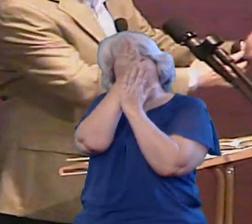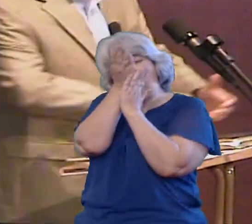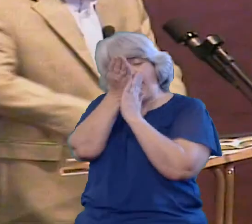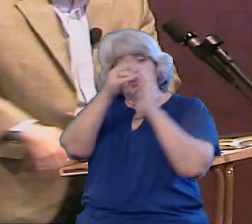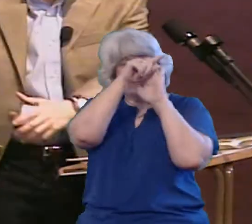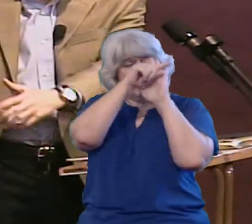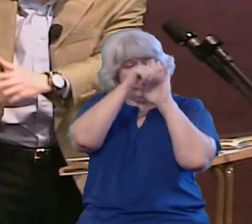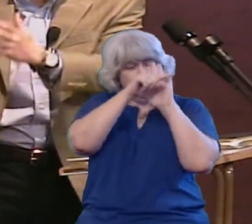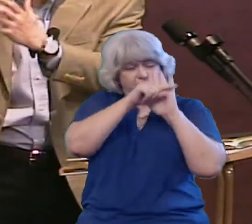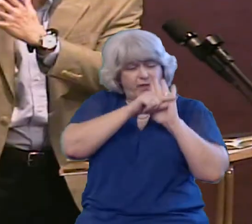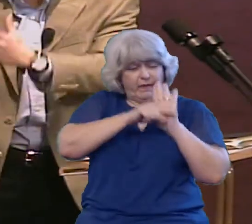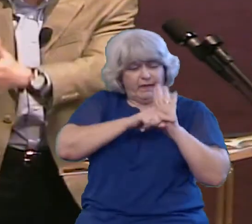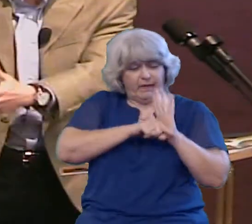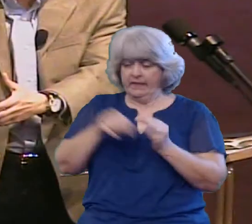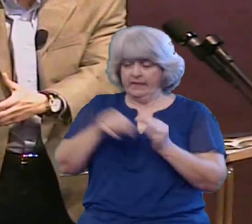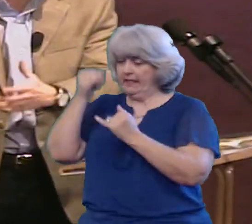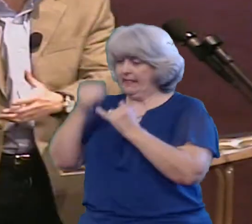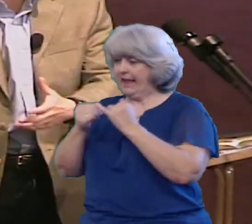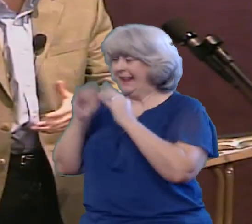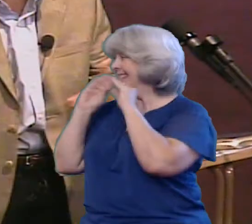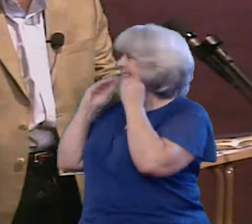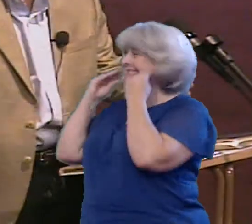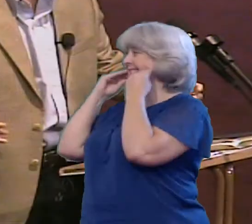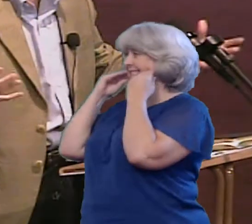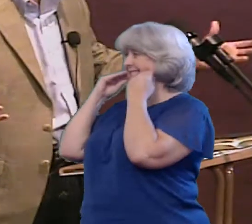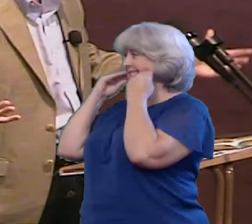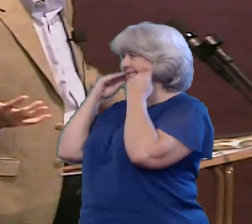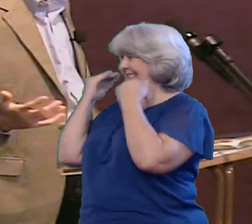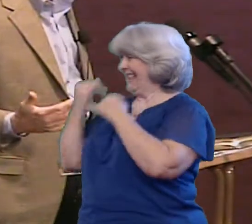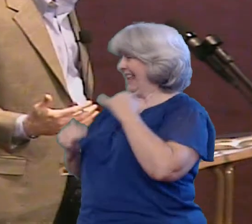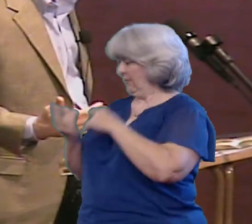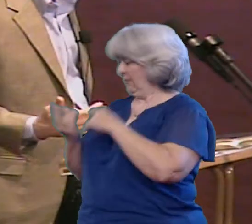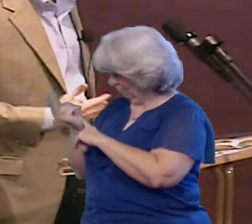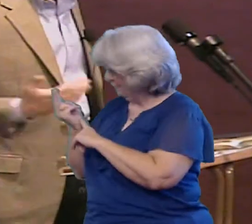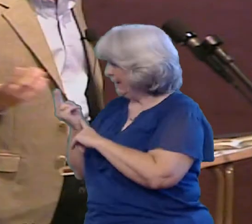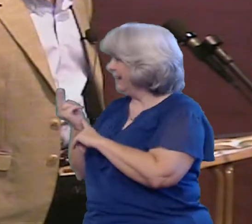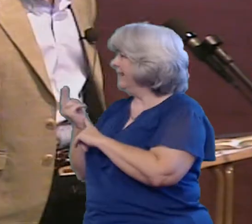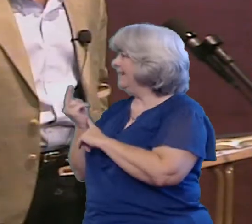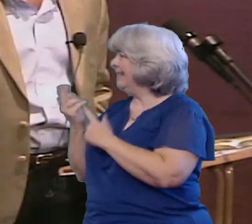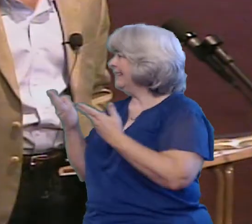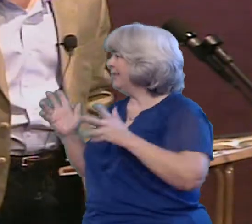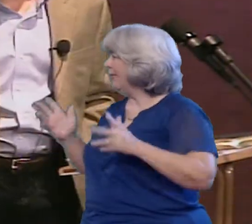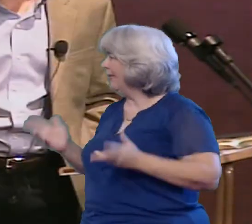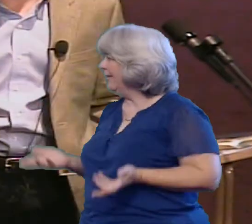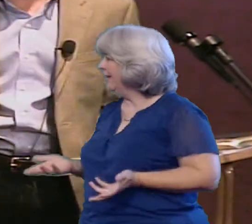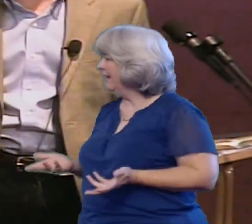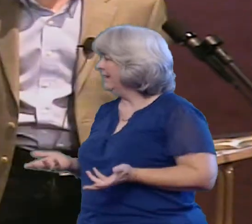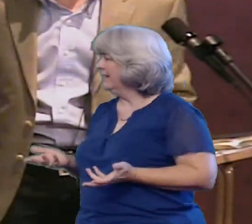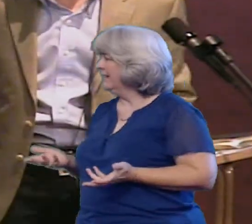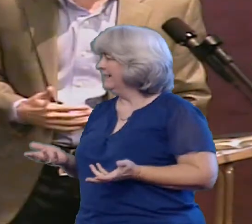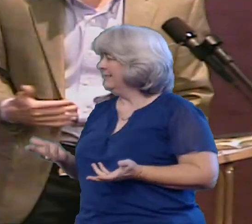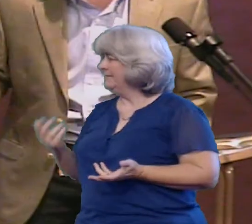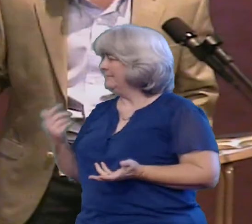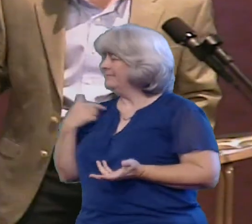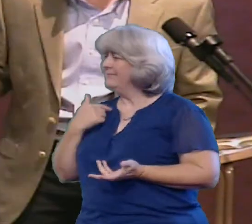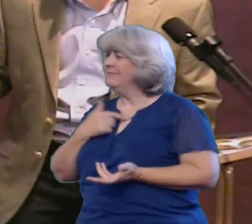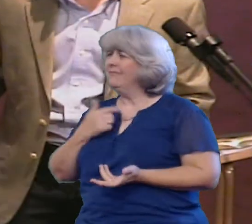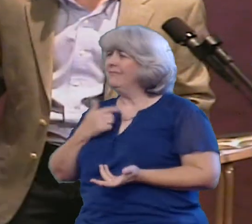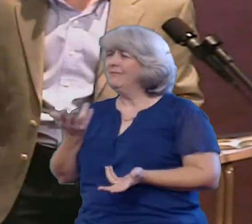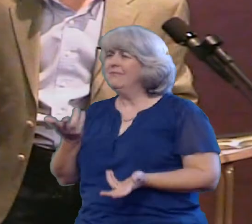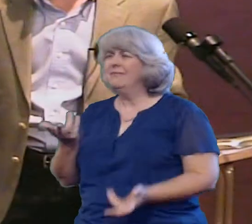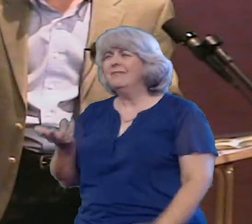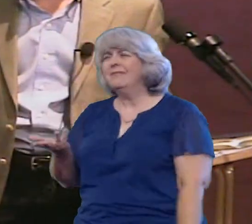on And then we spend two minutes talking about something positive to lift us up and encourage us And we question ourselves as to go why?